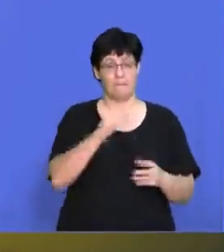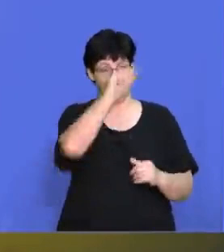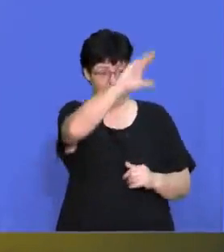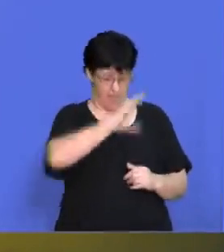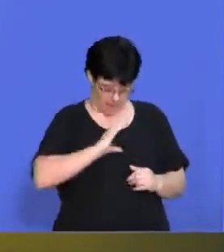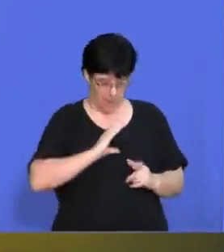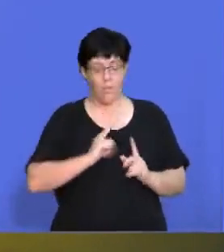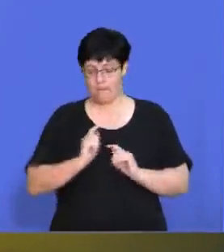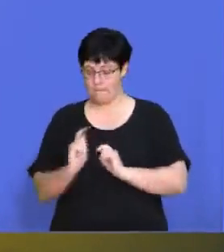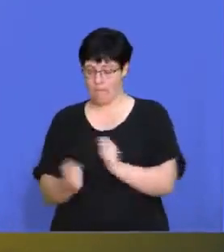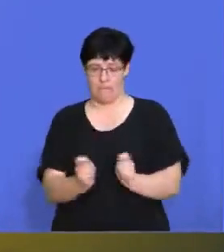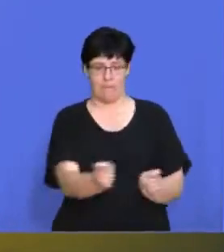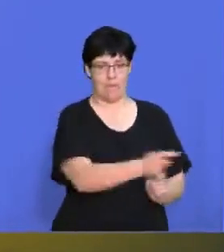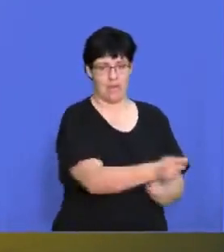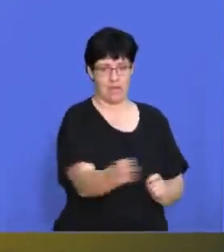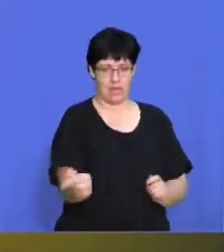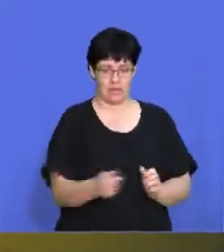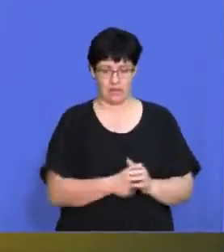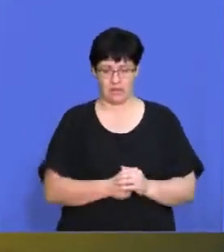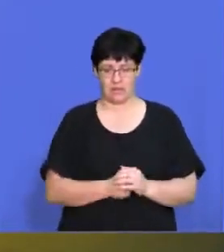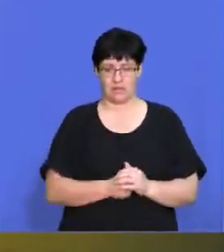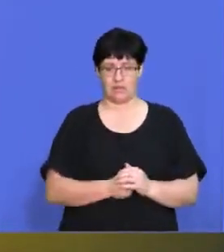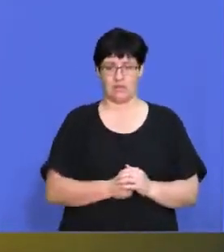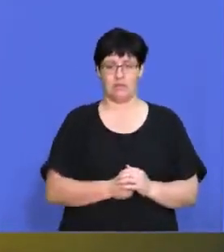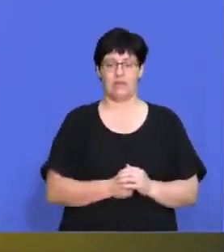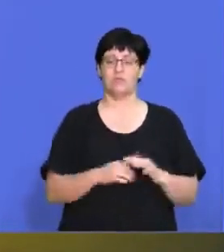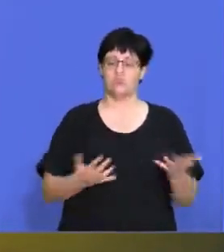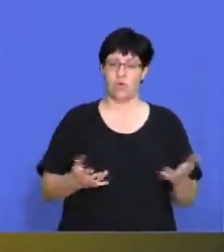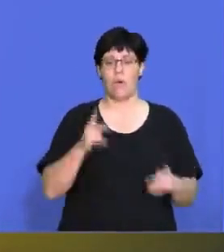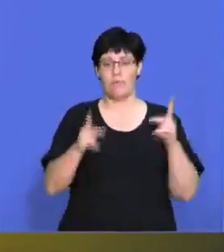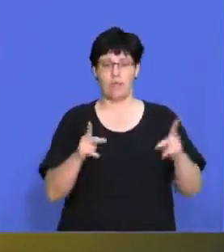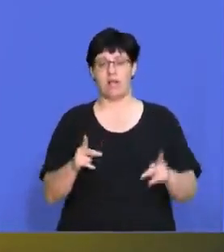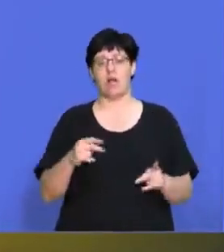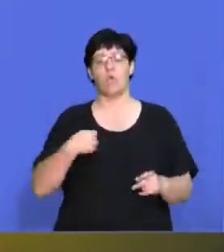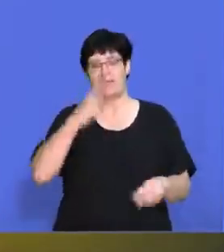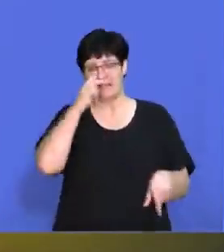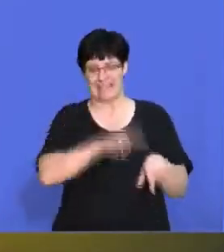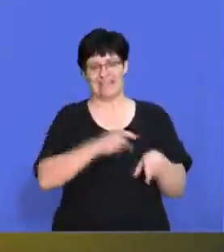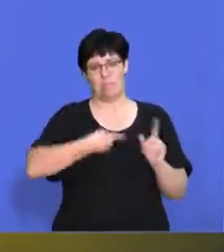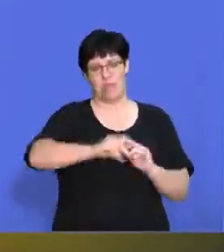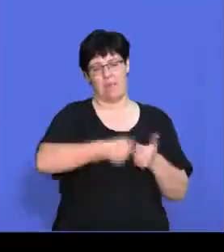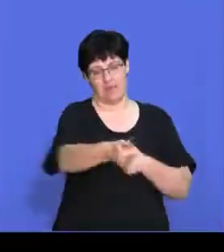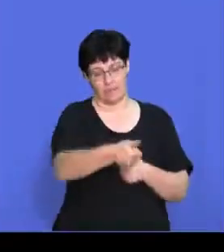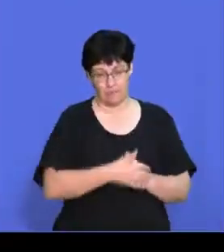that we get from selling our assets to pay off all of our creditors, all the people that we owe money to.